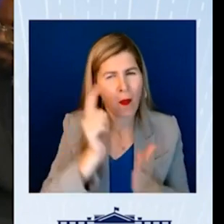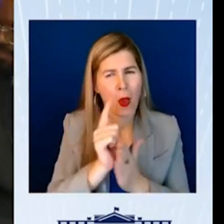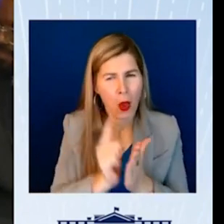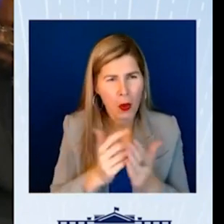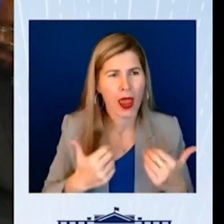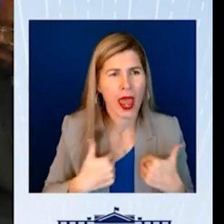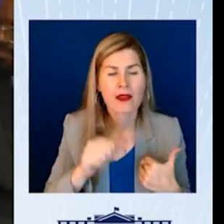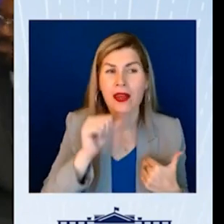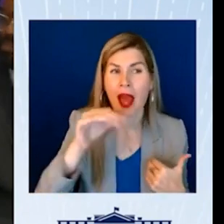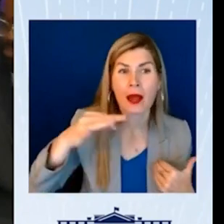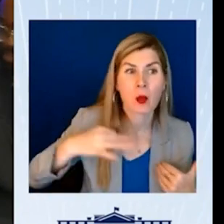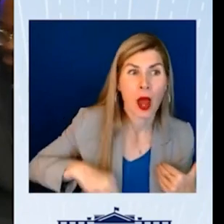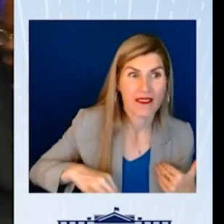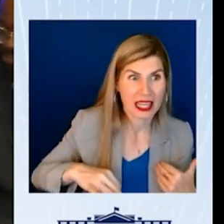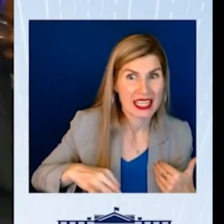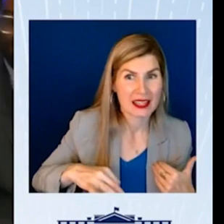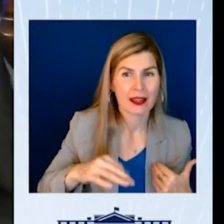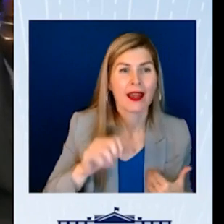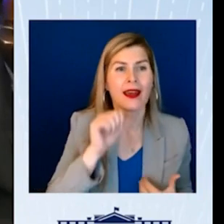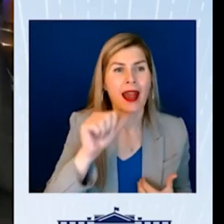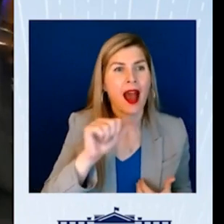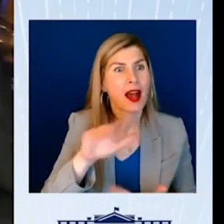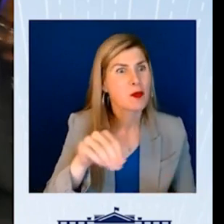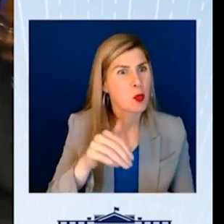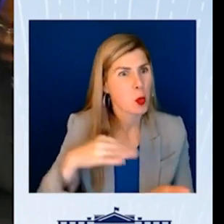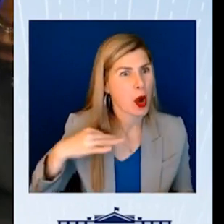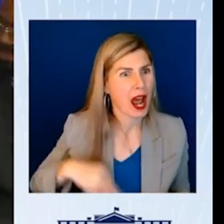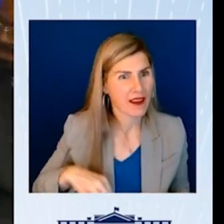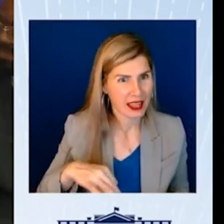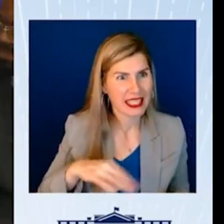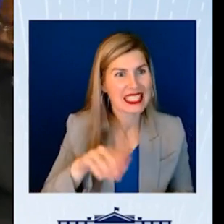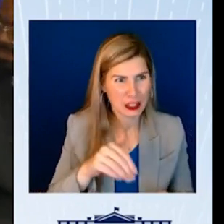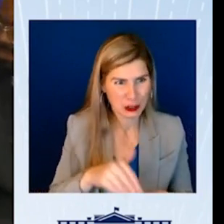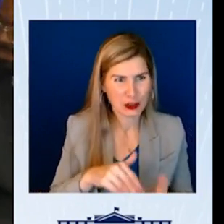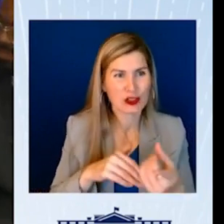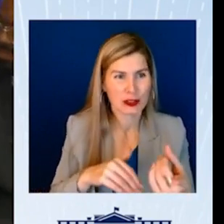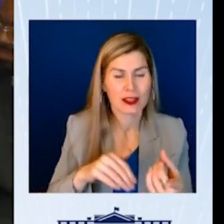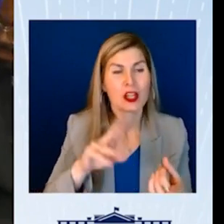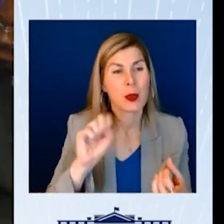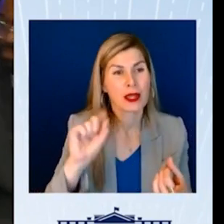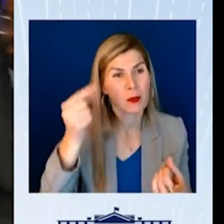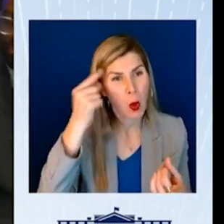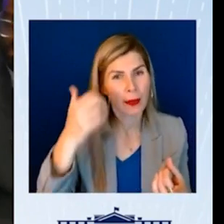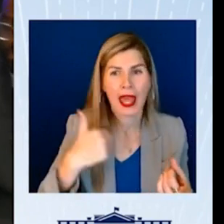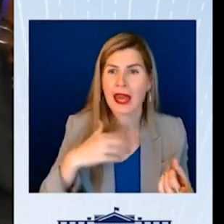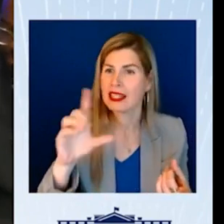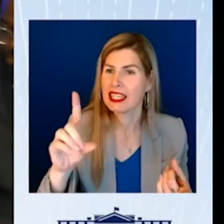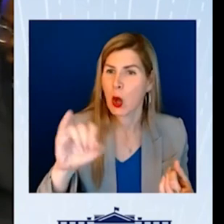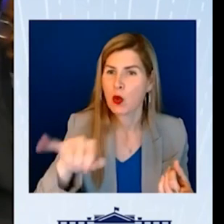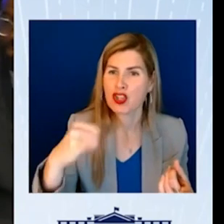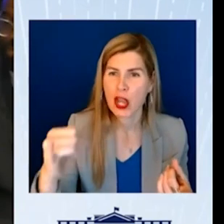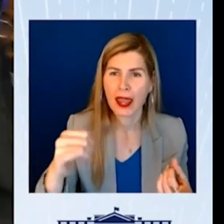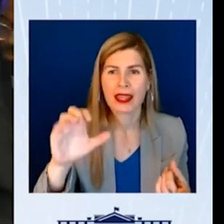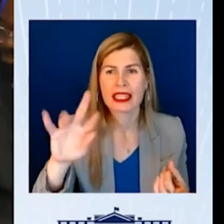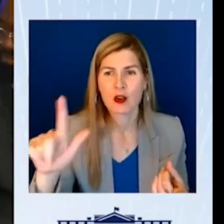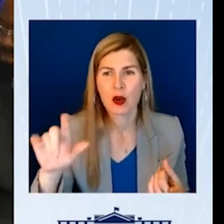like DRC, where Eric works. Within the government, there's the U.S. Department of Justice, Office for Civil Rights,